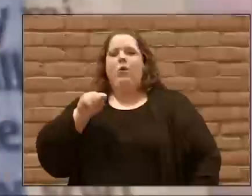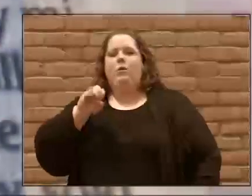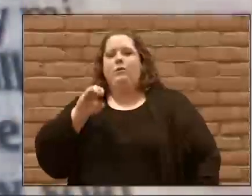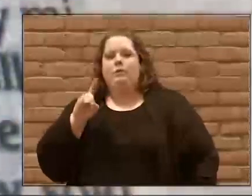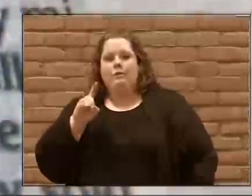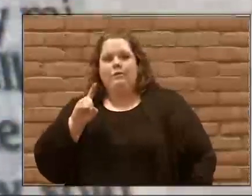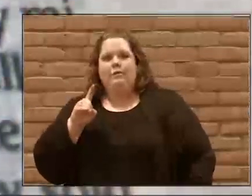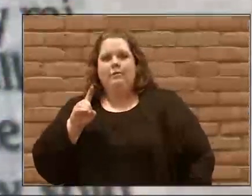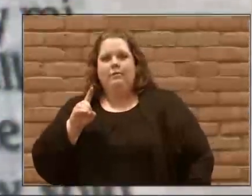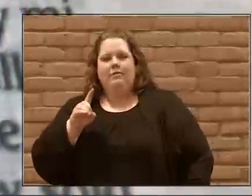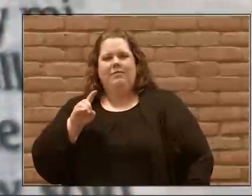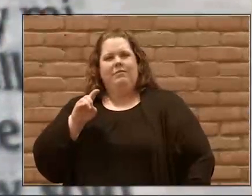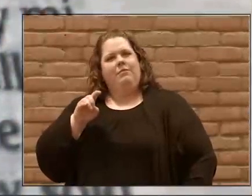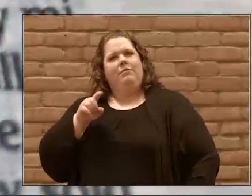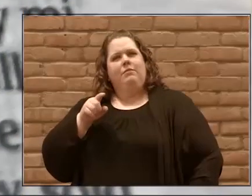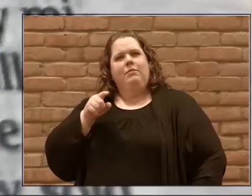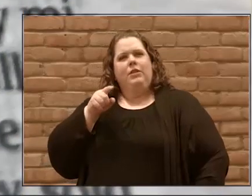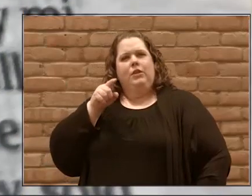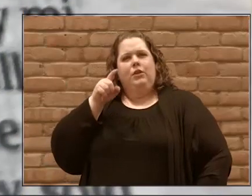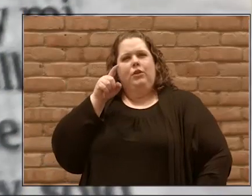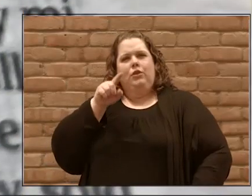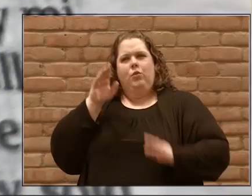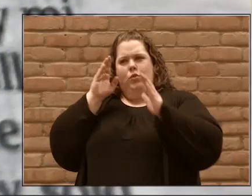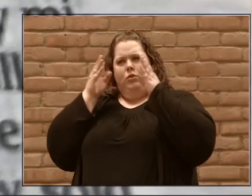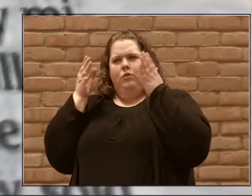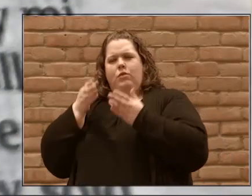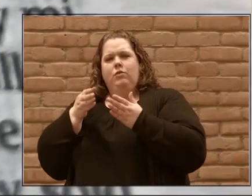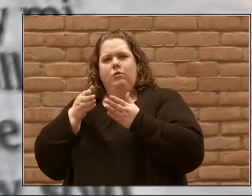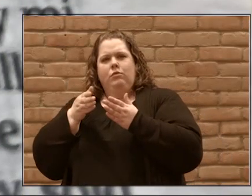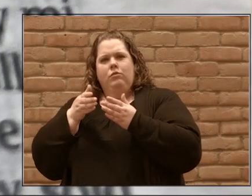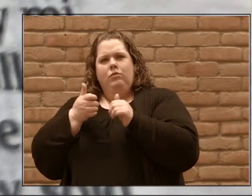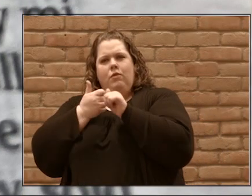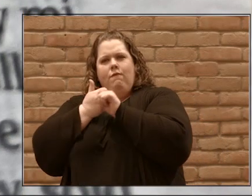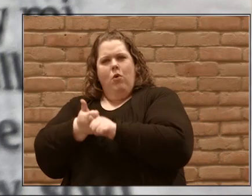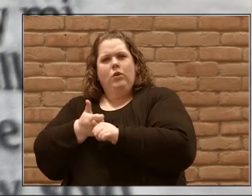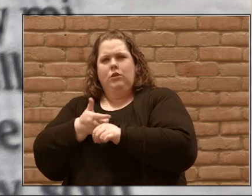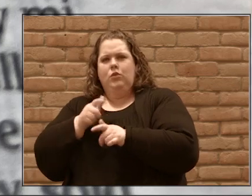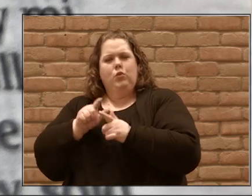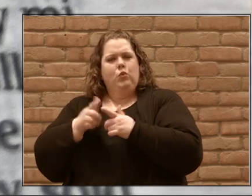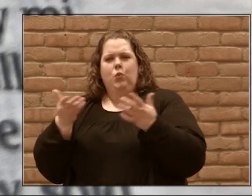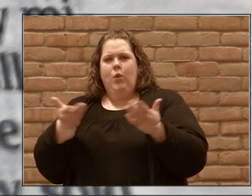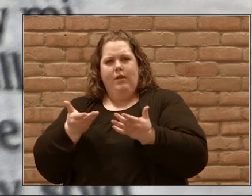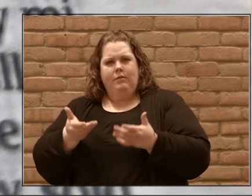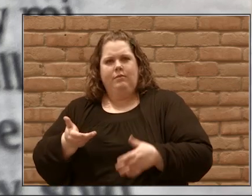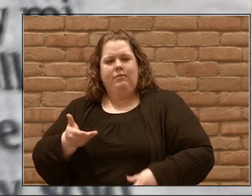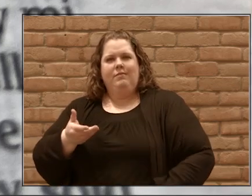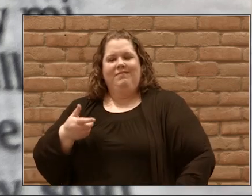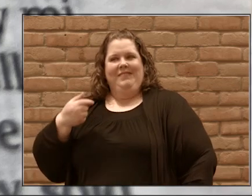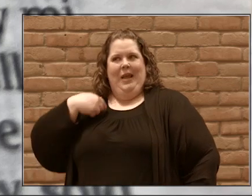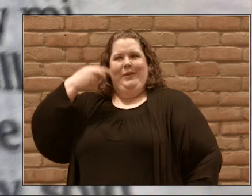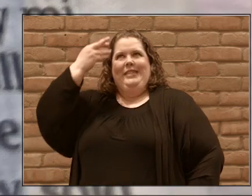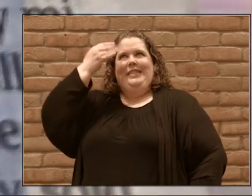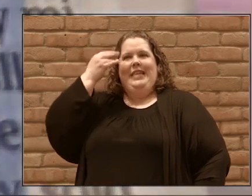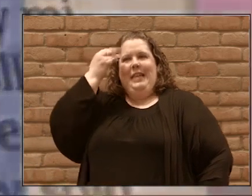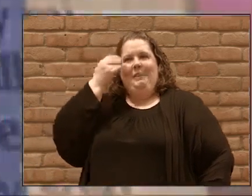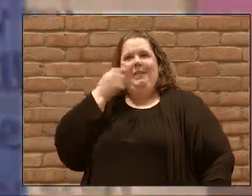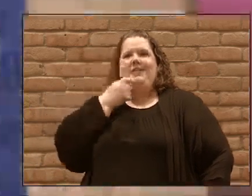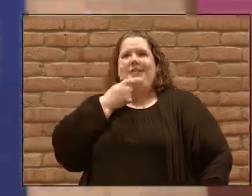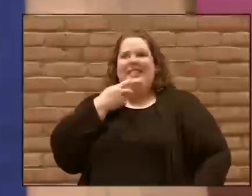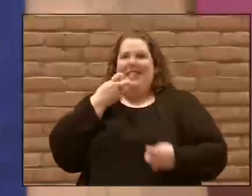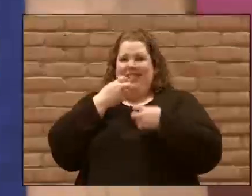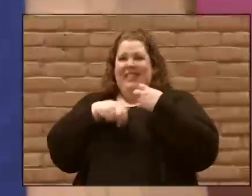to. I was really taking some time and reflecting on this. And this is hard to say, but there